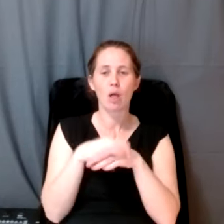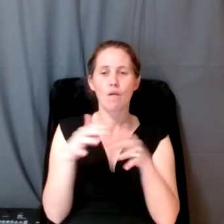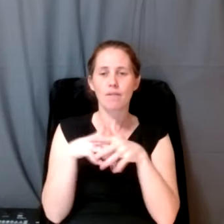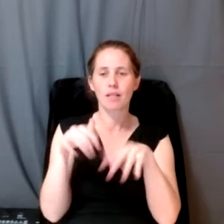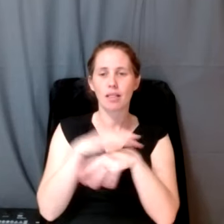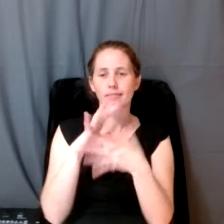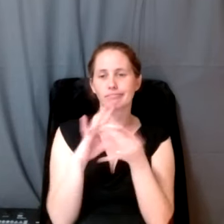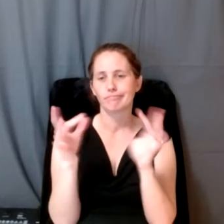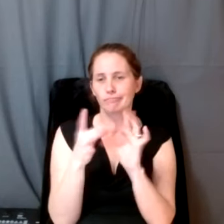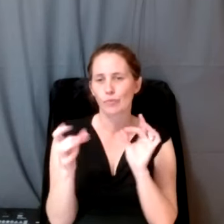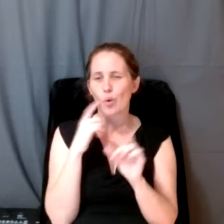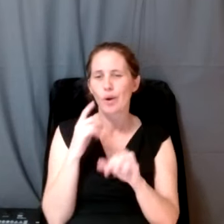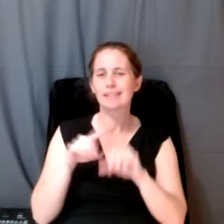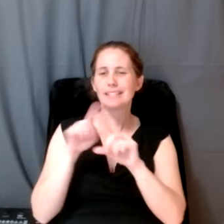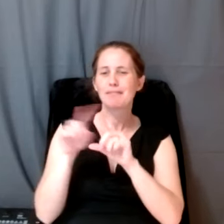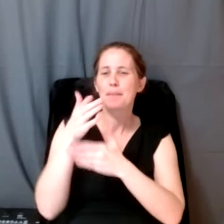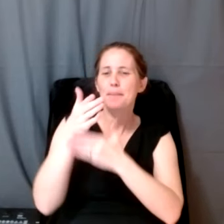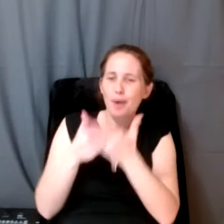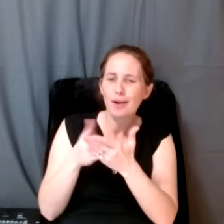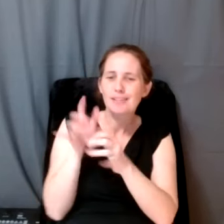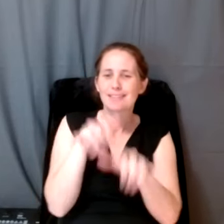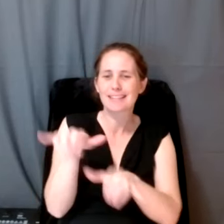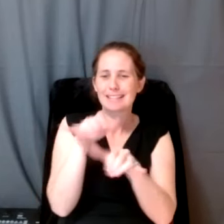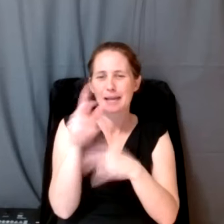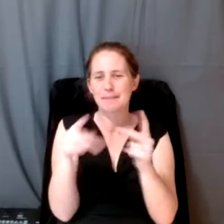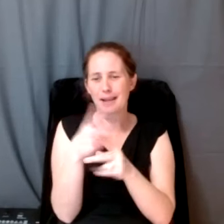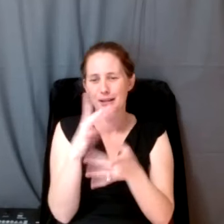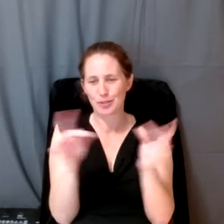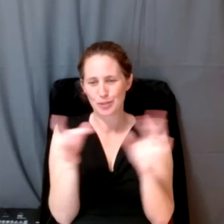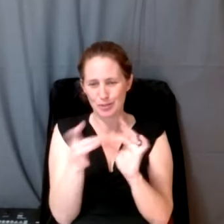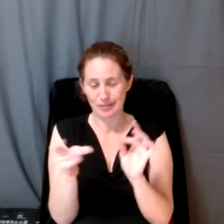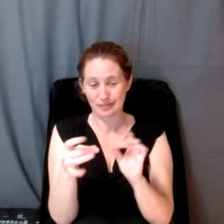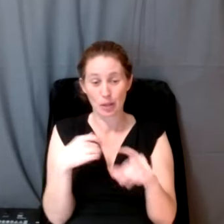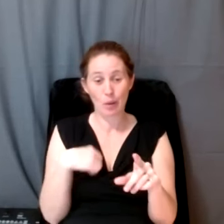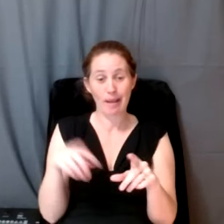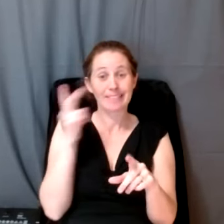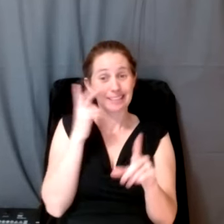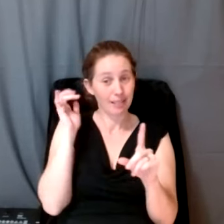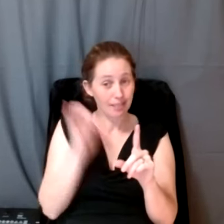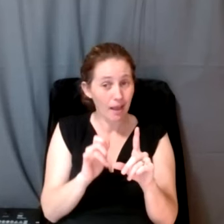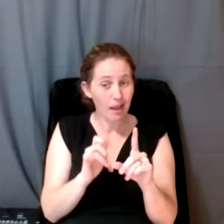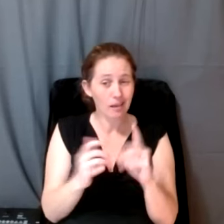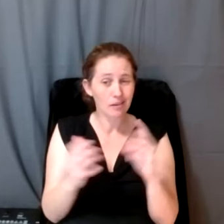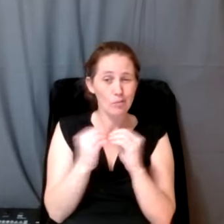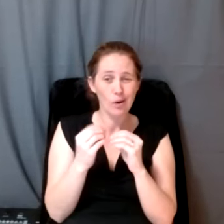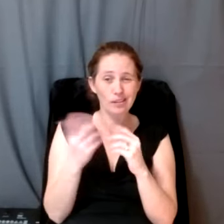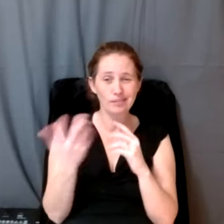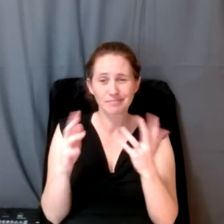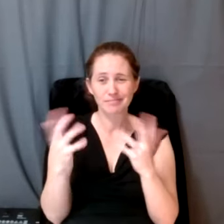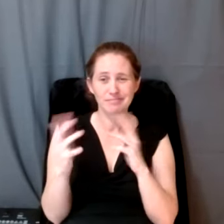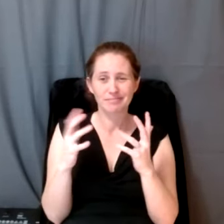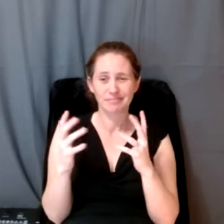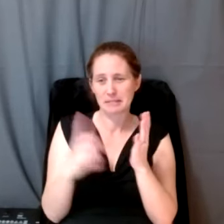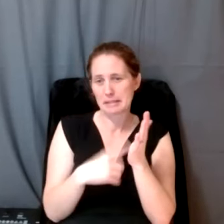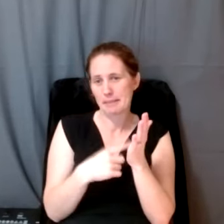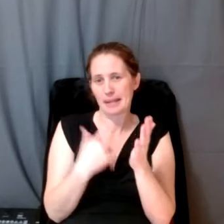stories, or they tell different aspects of the same type of story. So I've seen that as being more like as being